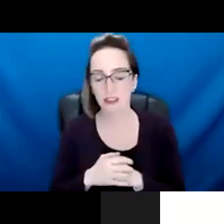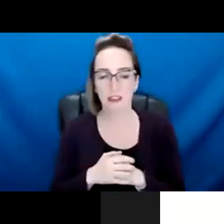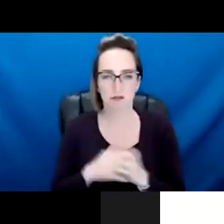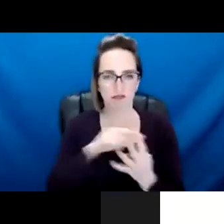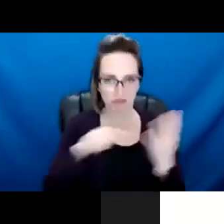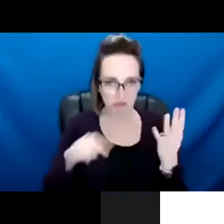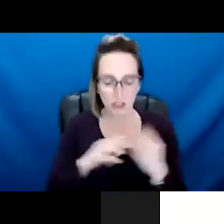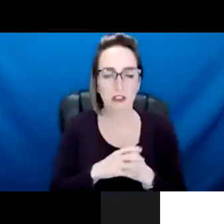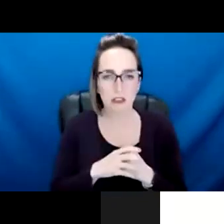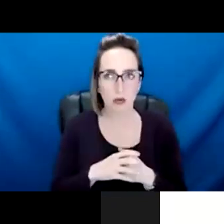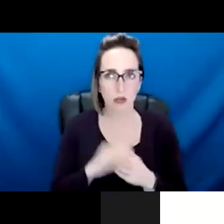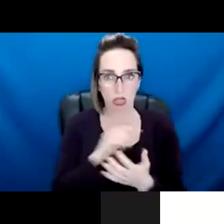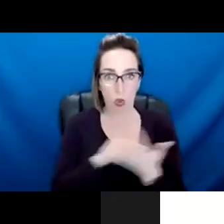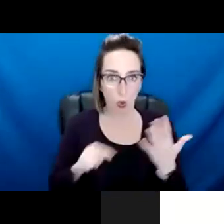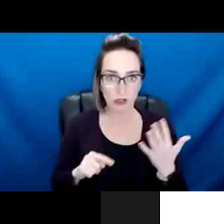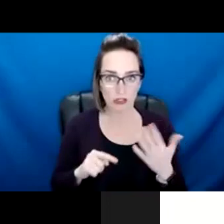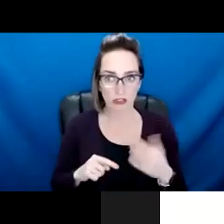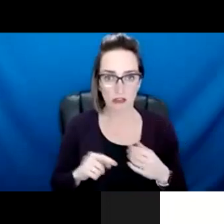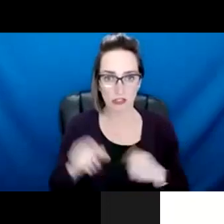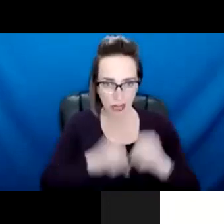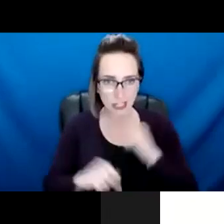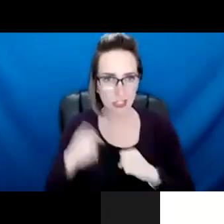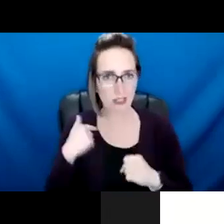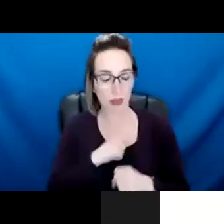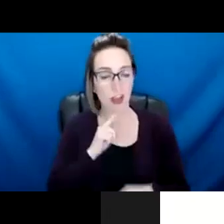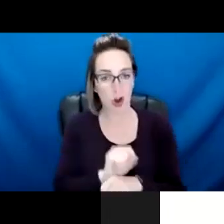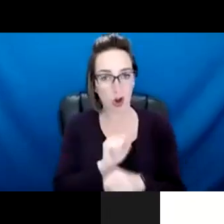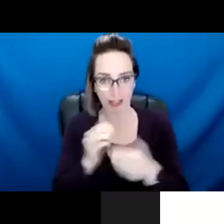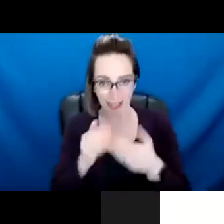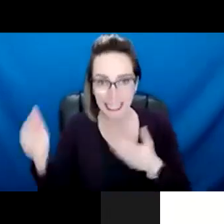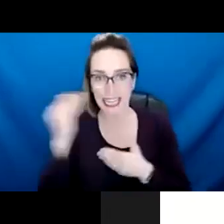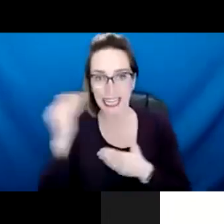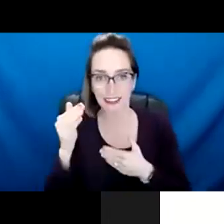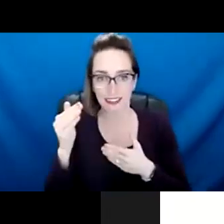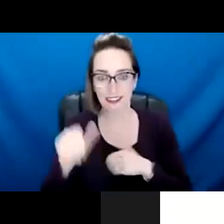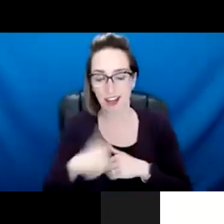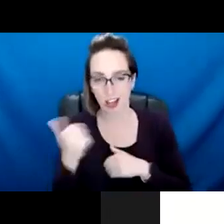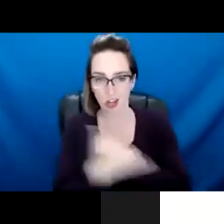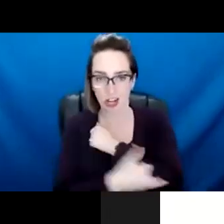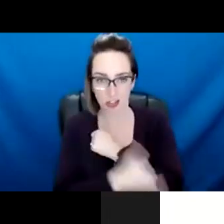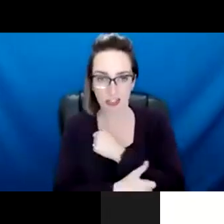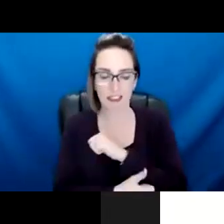things that we are really at the forefront as opposed to, uh, following other models throughout other cities.